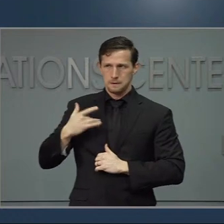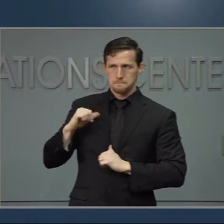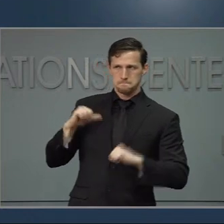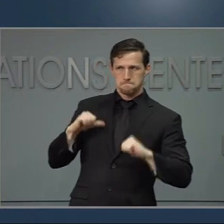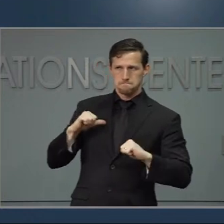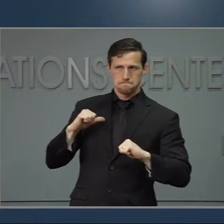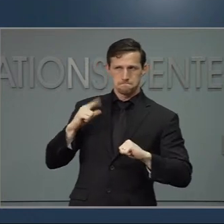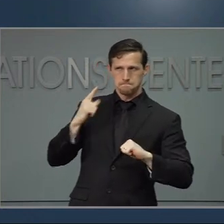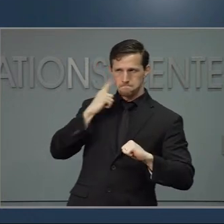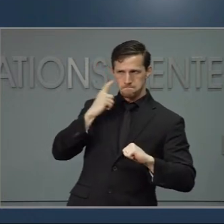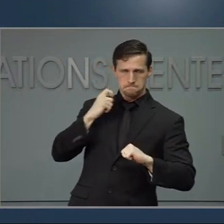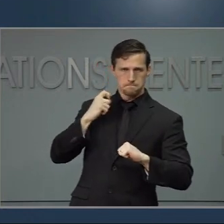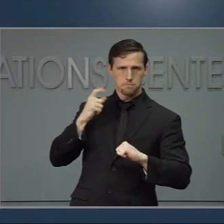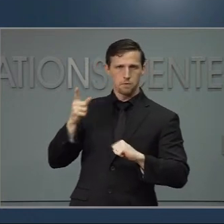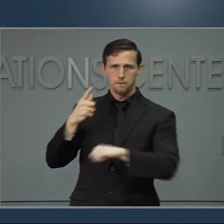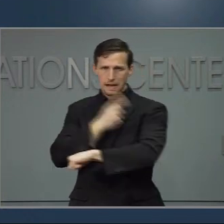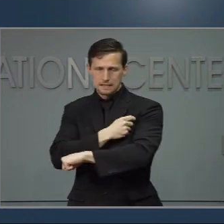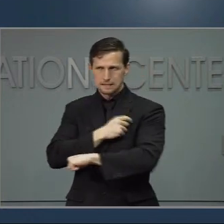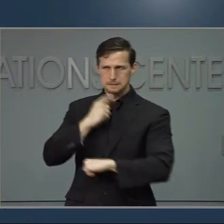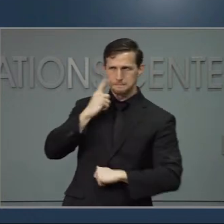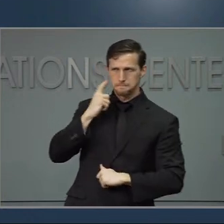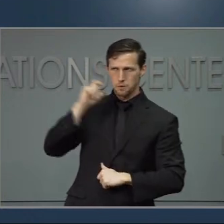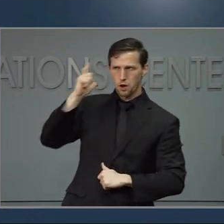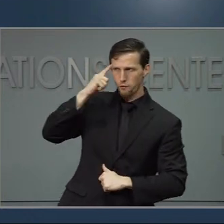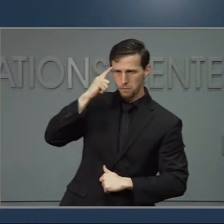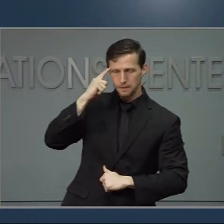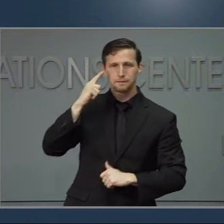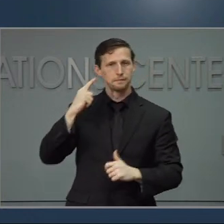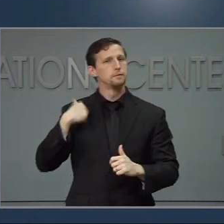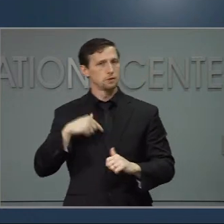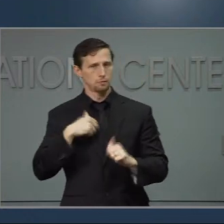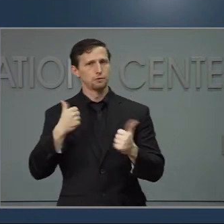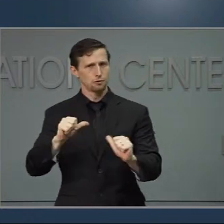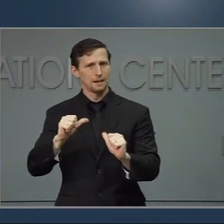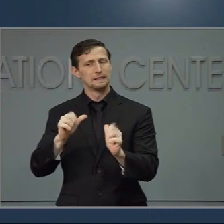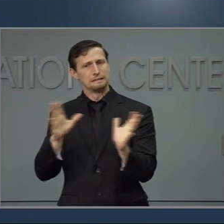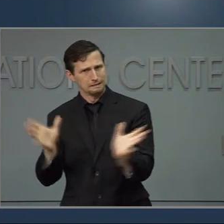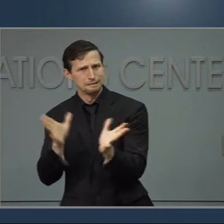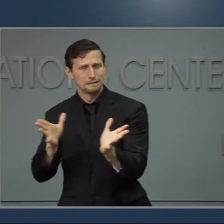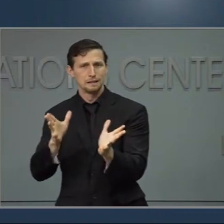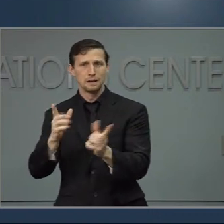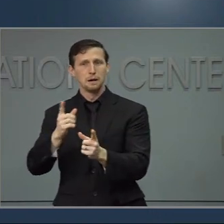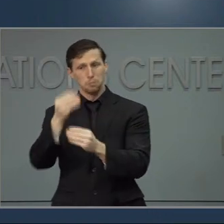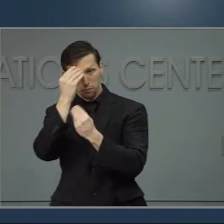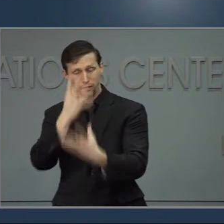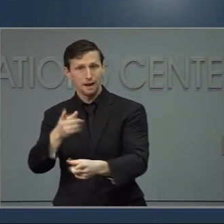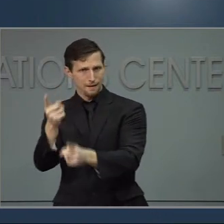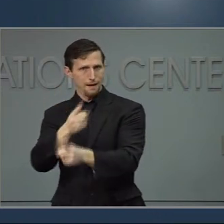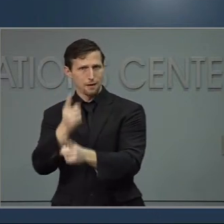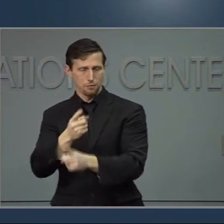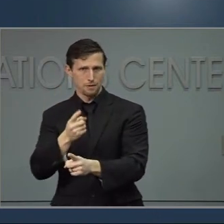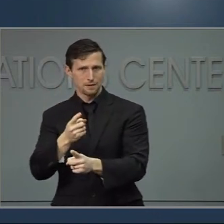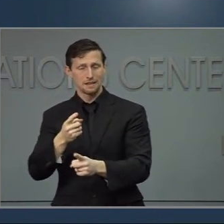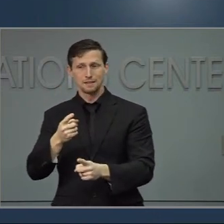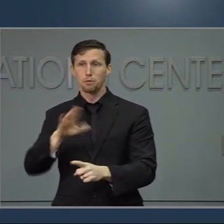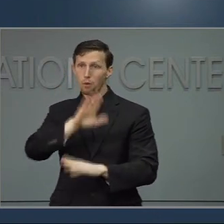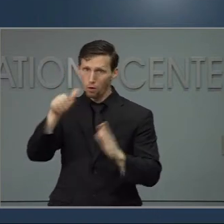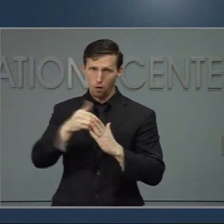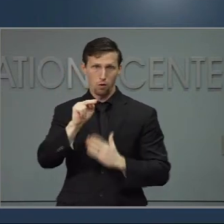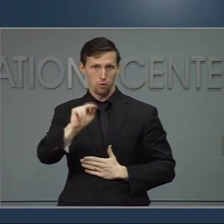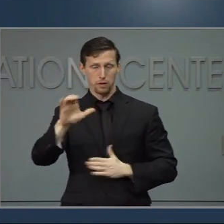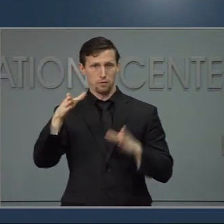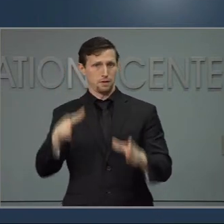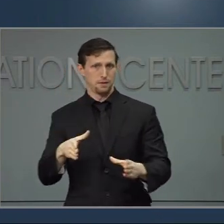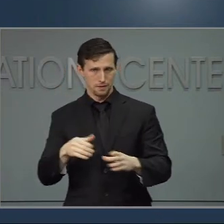We are partnering with trusted community leaders and organizations to provide accurate information to all North Carolinians and also